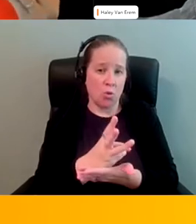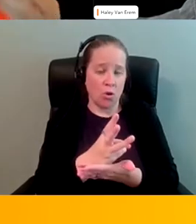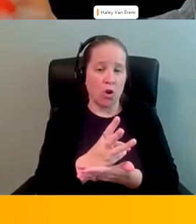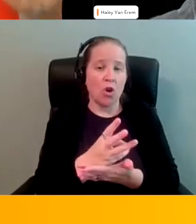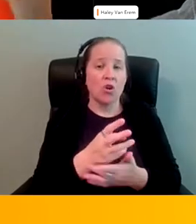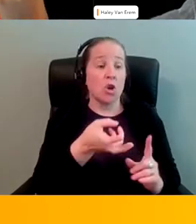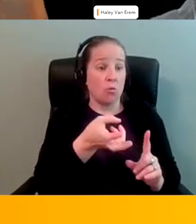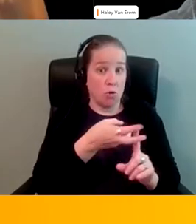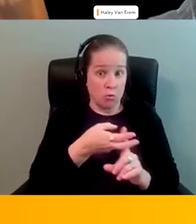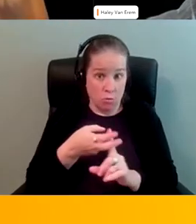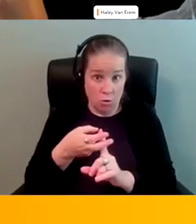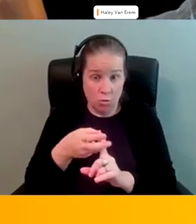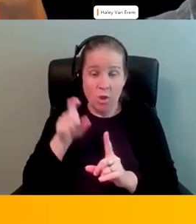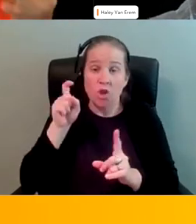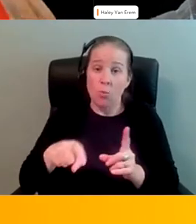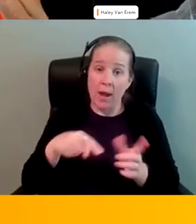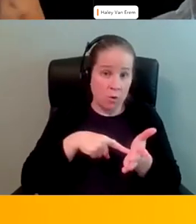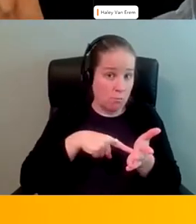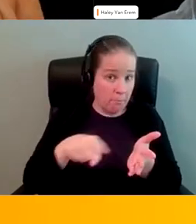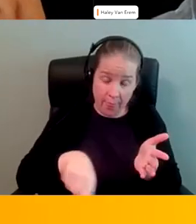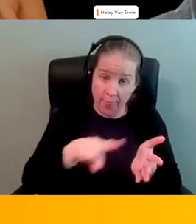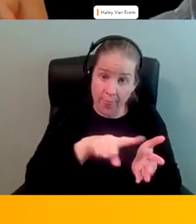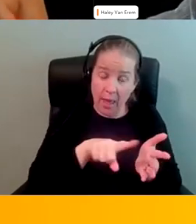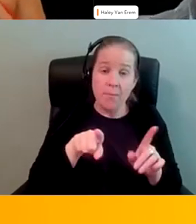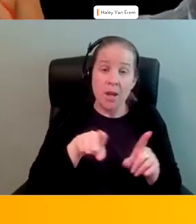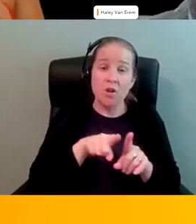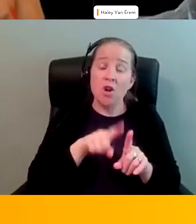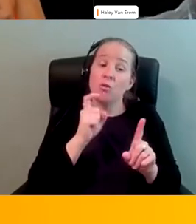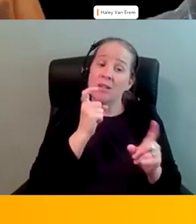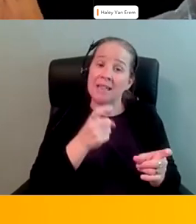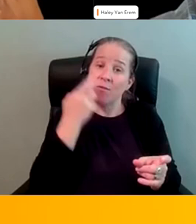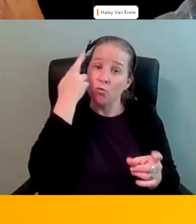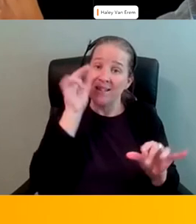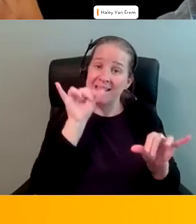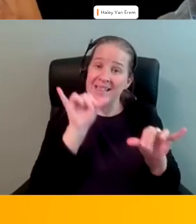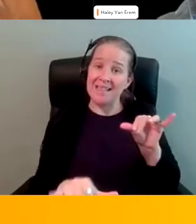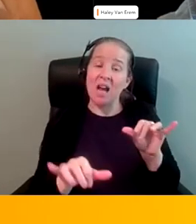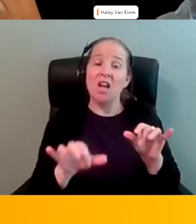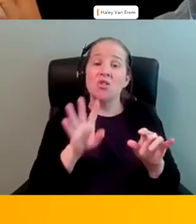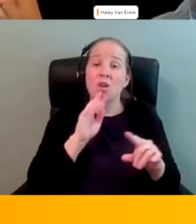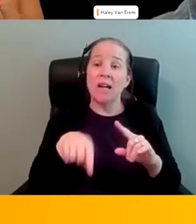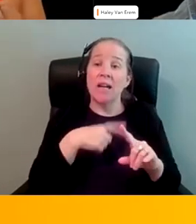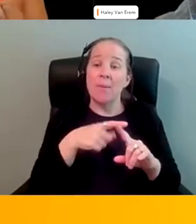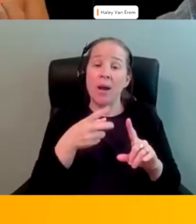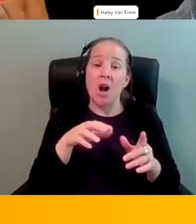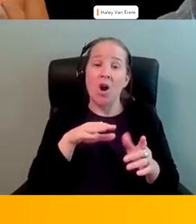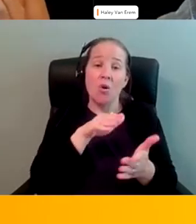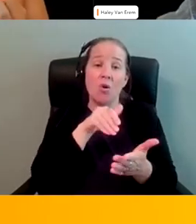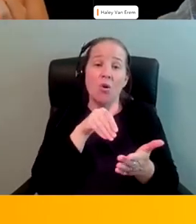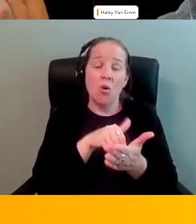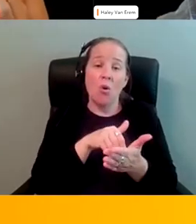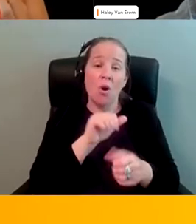recruit them you have to pay them and you have to give them a reason to stay so we're also addressing things like poor working conditions